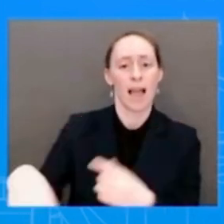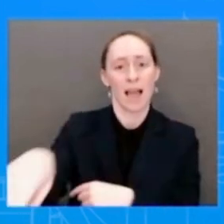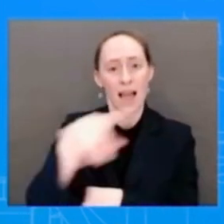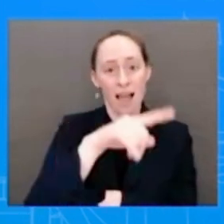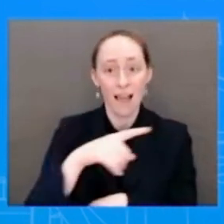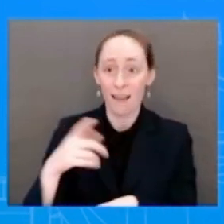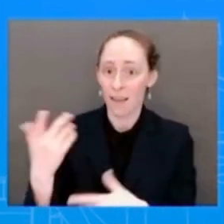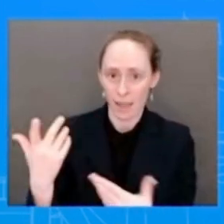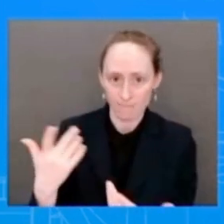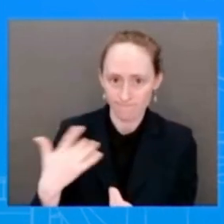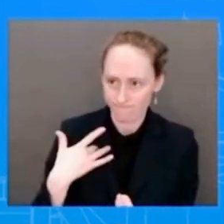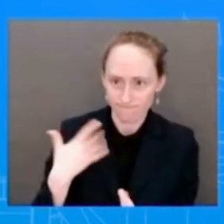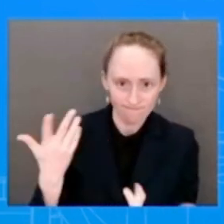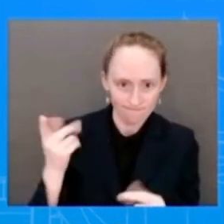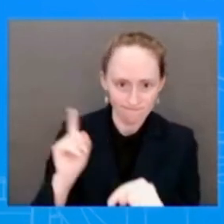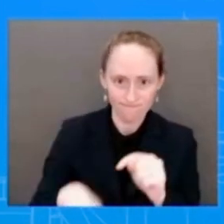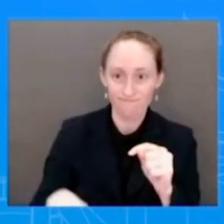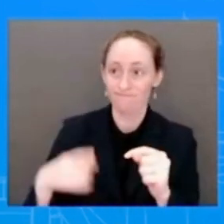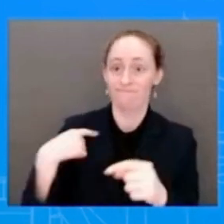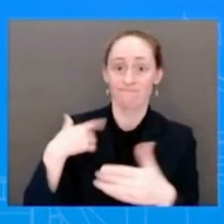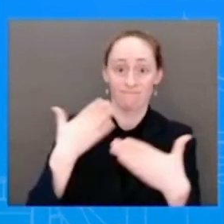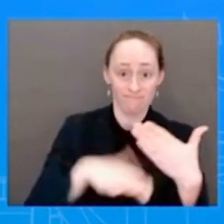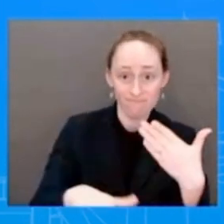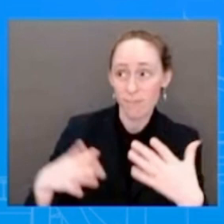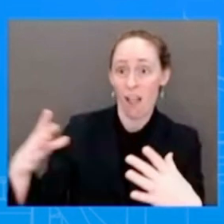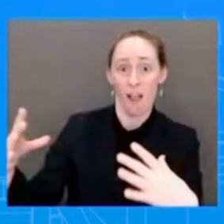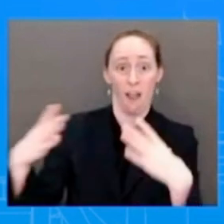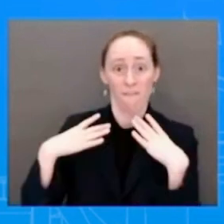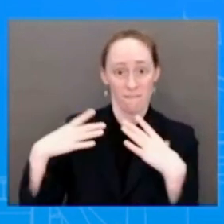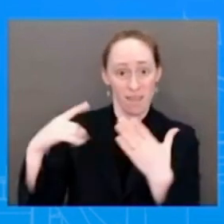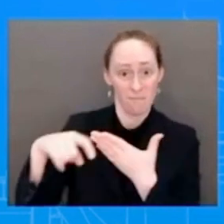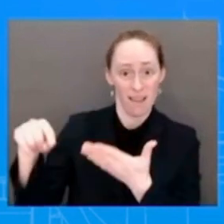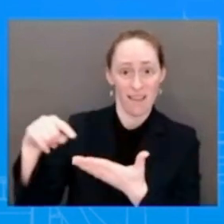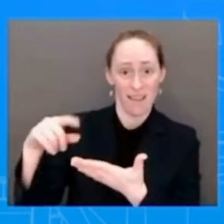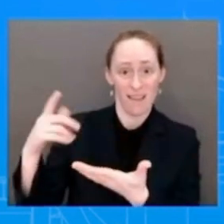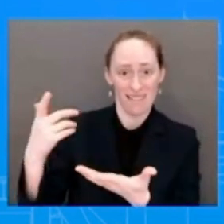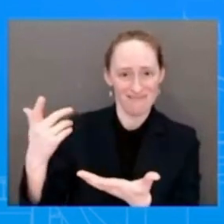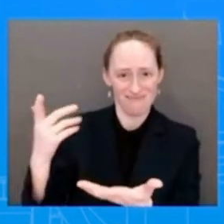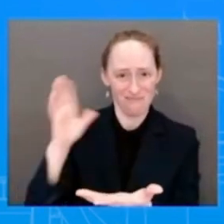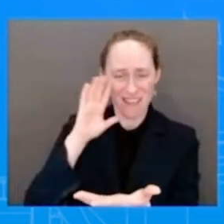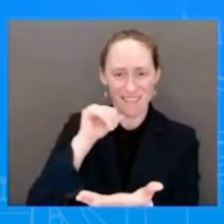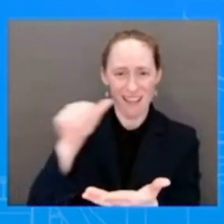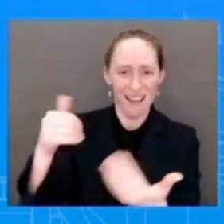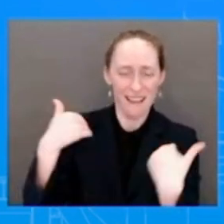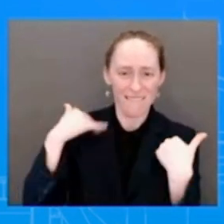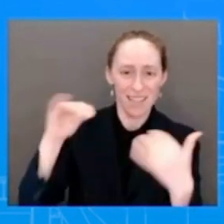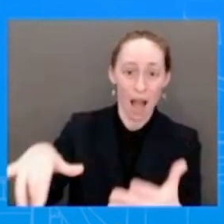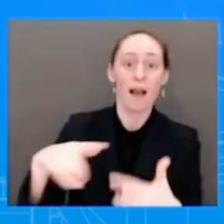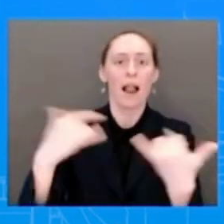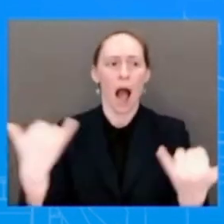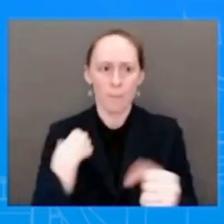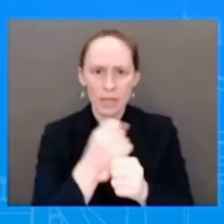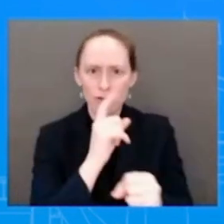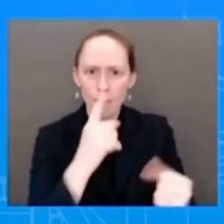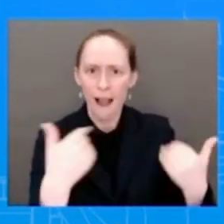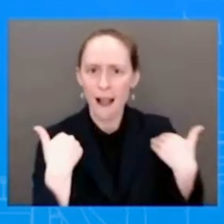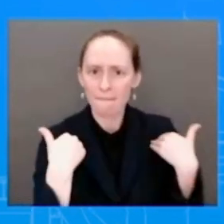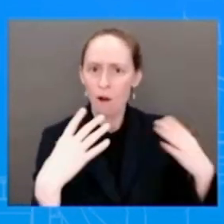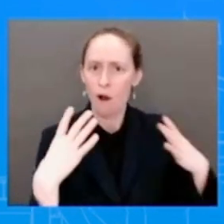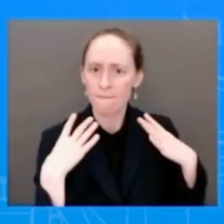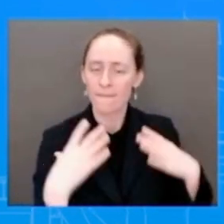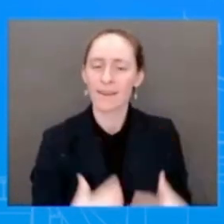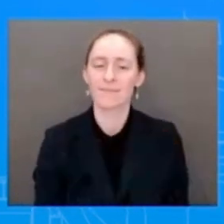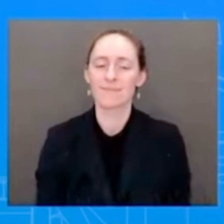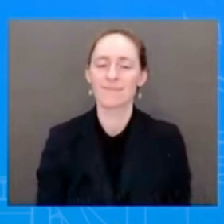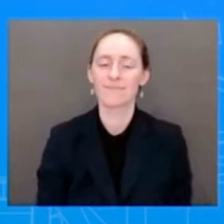also committed to continuing to support women's economic security, which is why today he issued a presidential memorandum to support federal